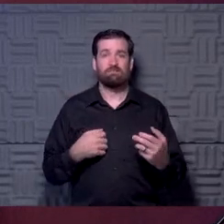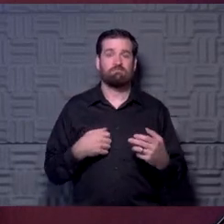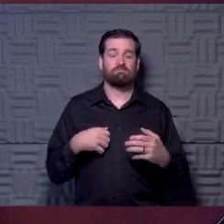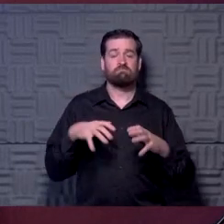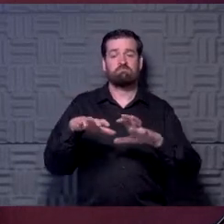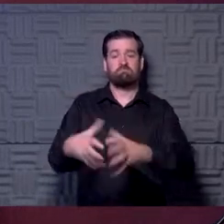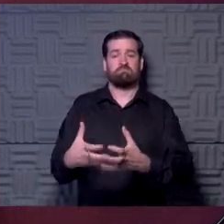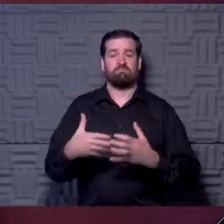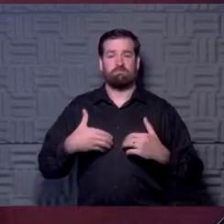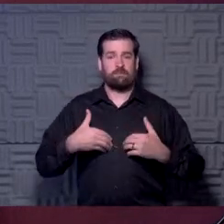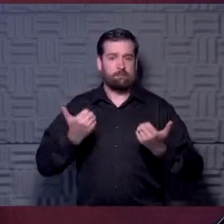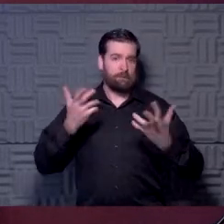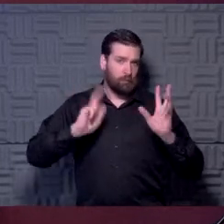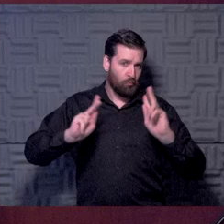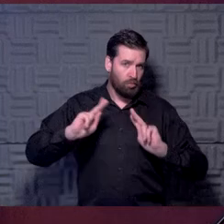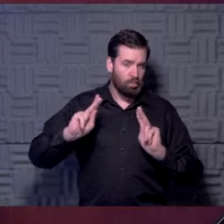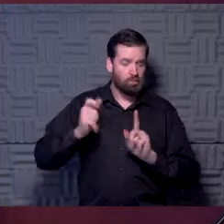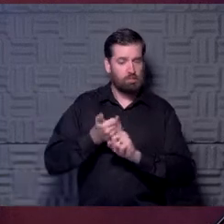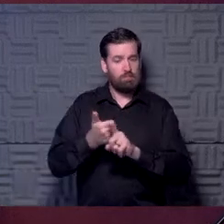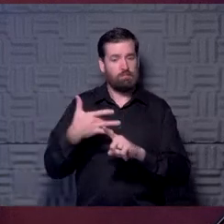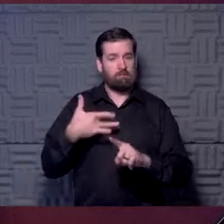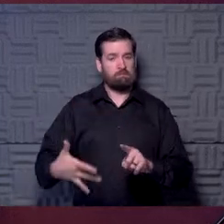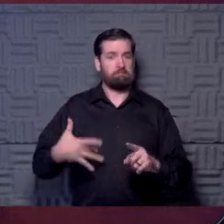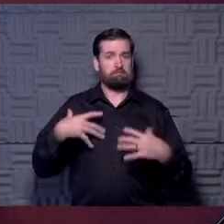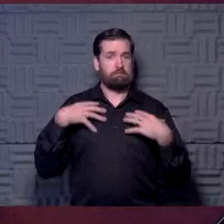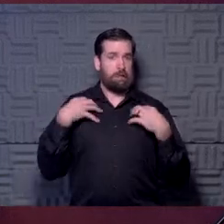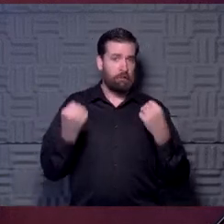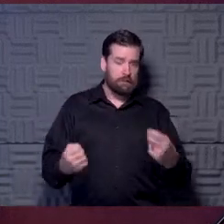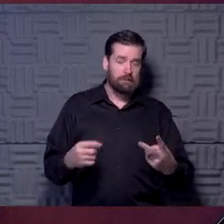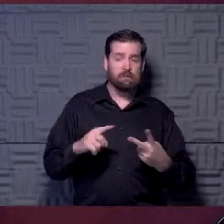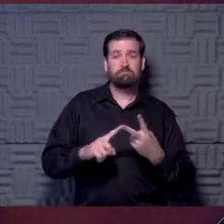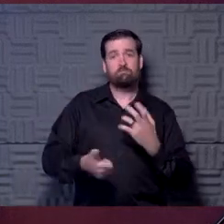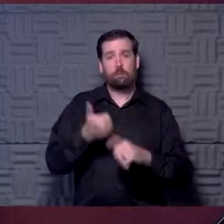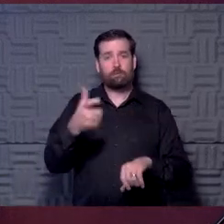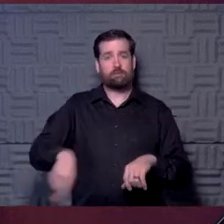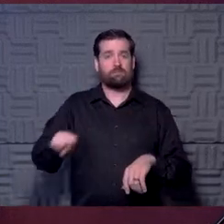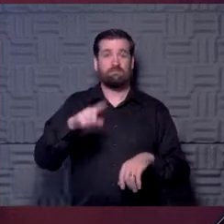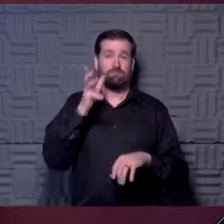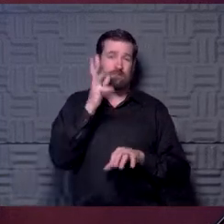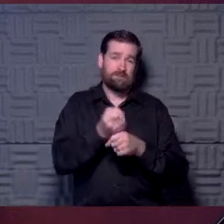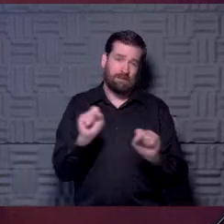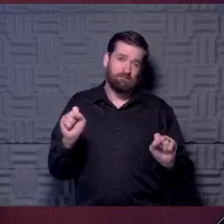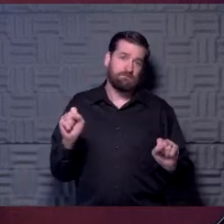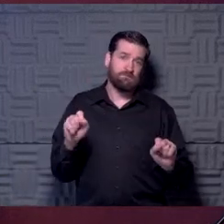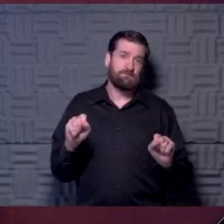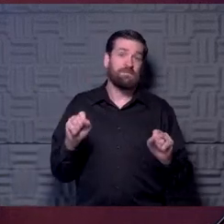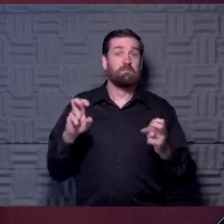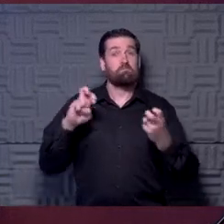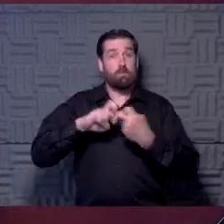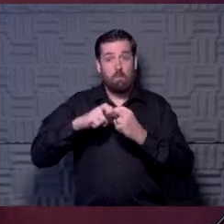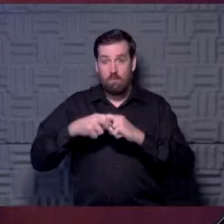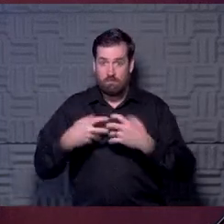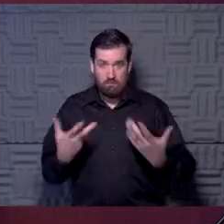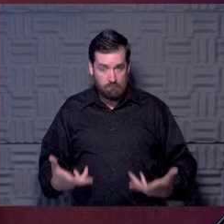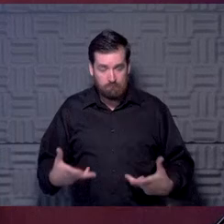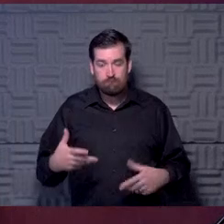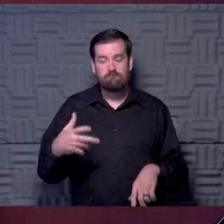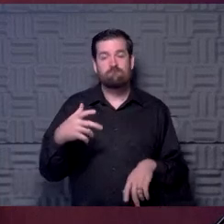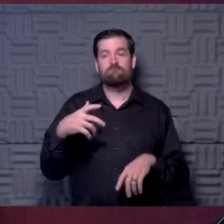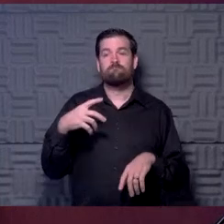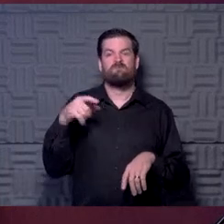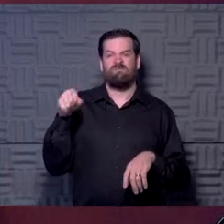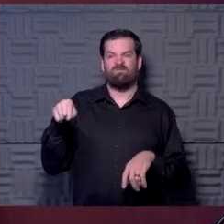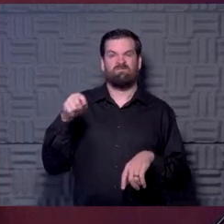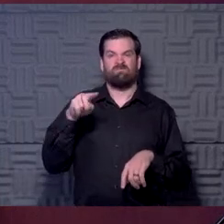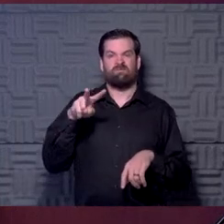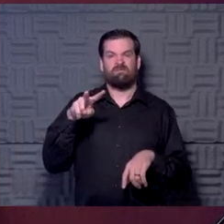population of young people that are healthy and the majority of them are going to be safe. But the problem is, is that with the propensity